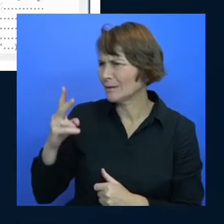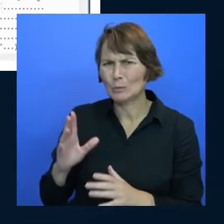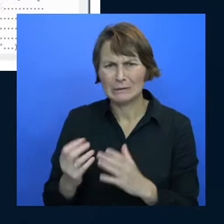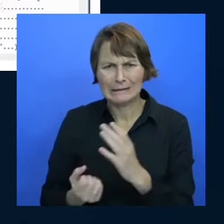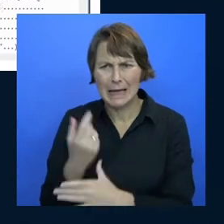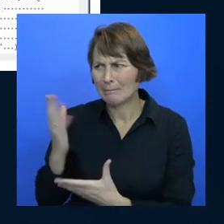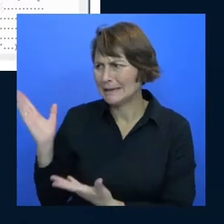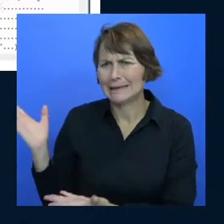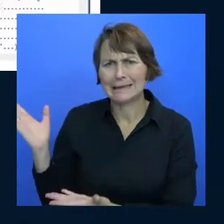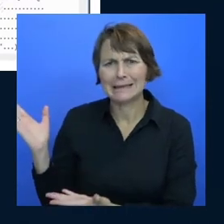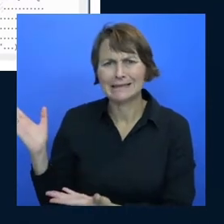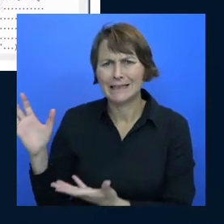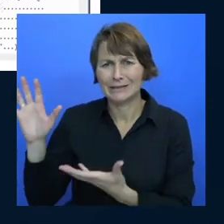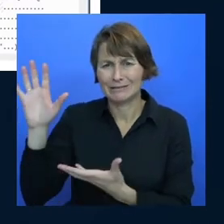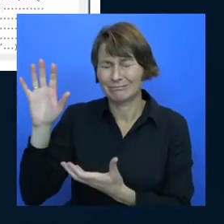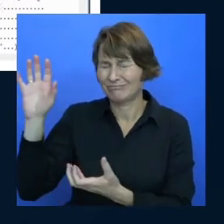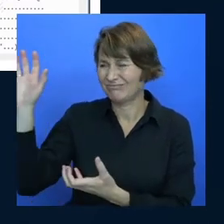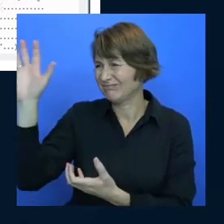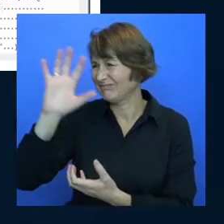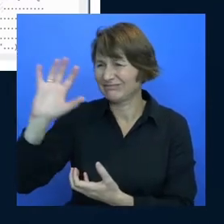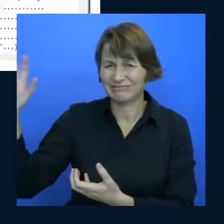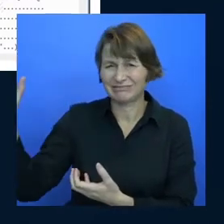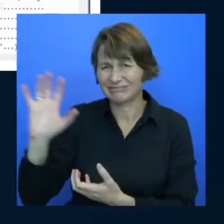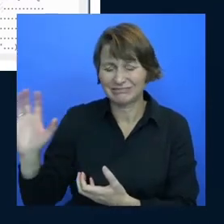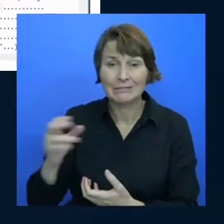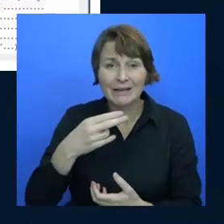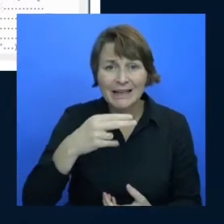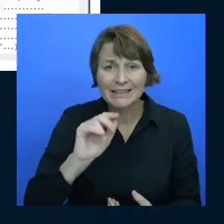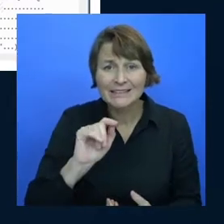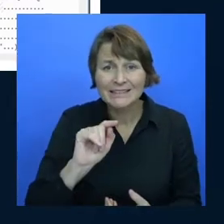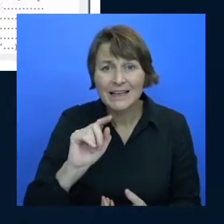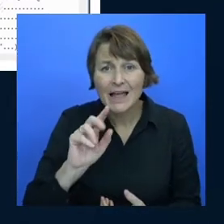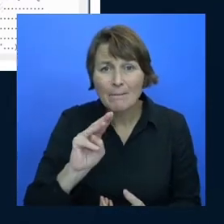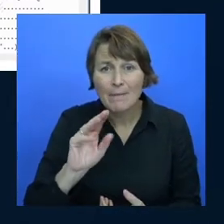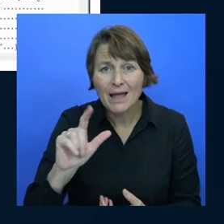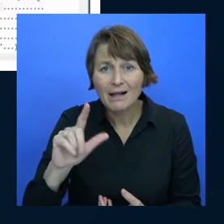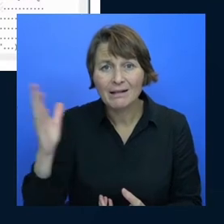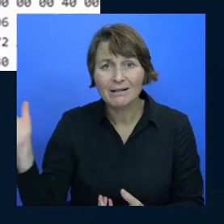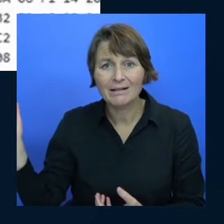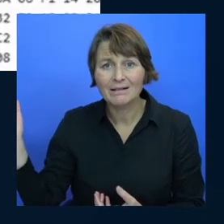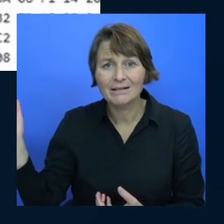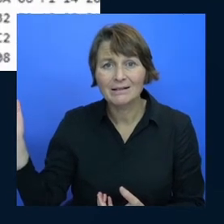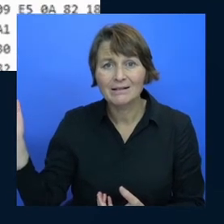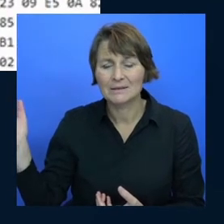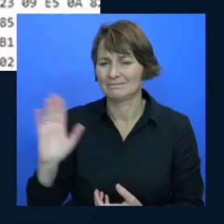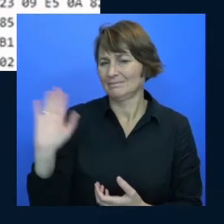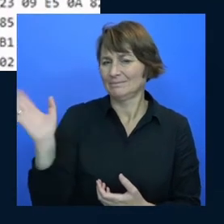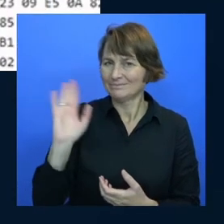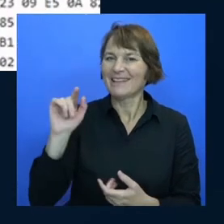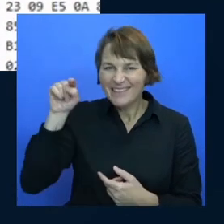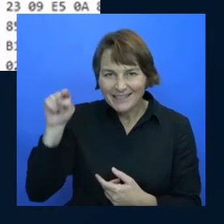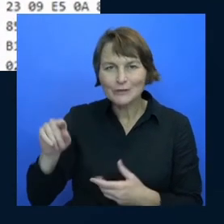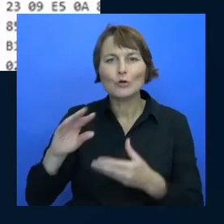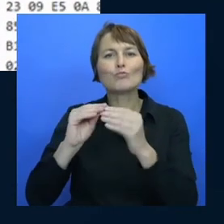what is this mess of stuff this is not html what are you doing this is about problem solving i